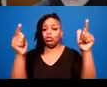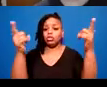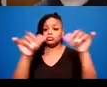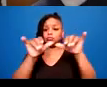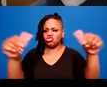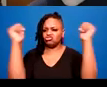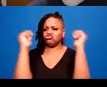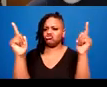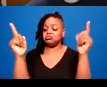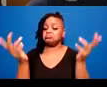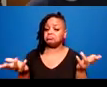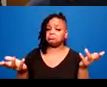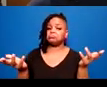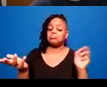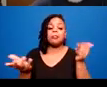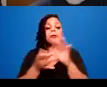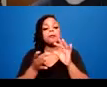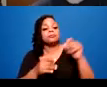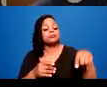RJ wrote OHIP.